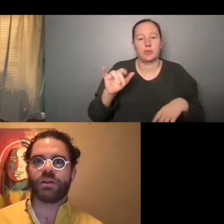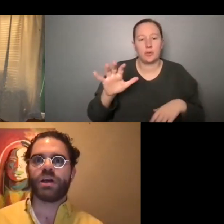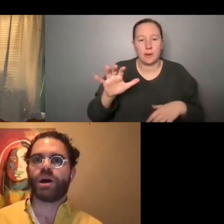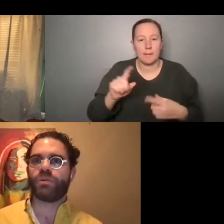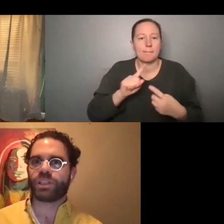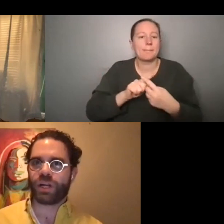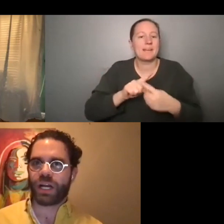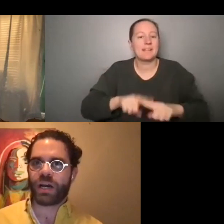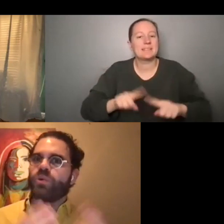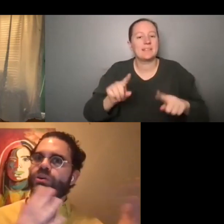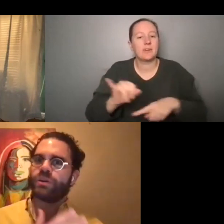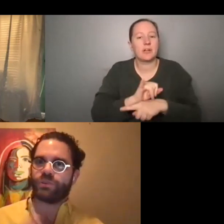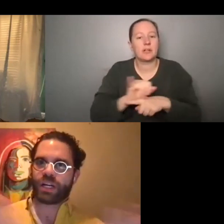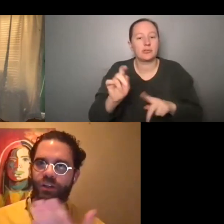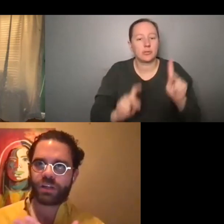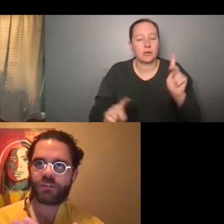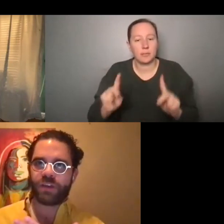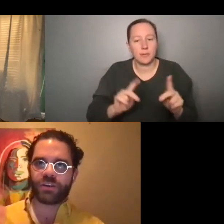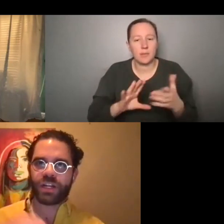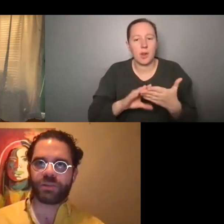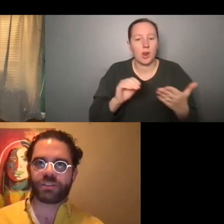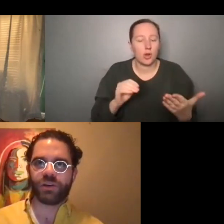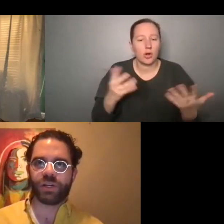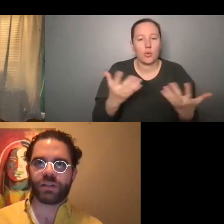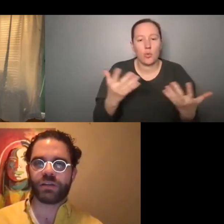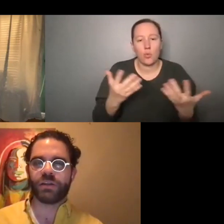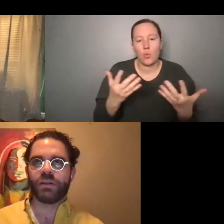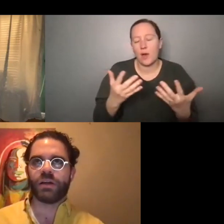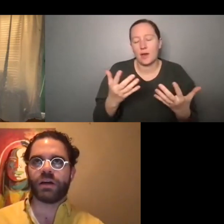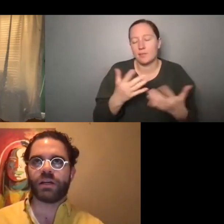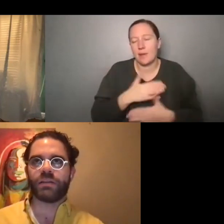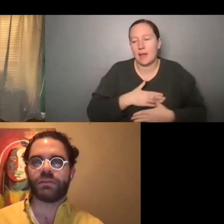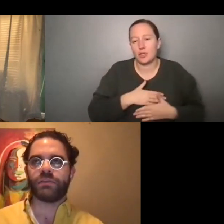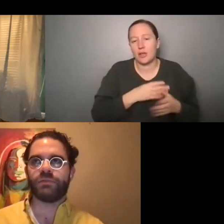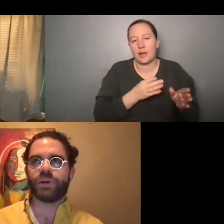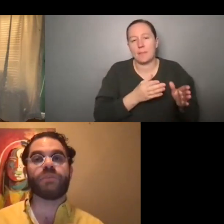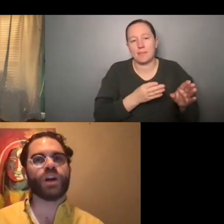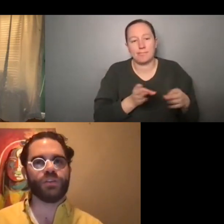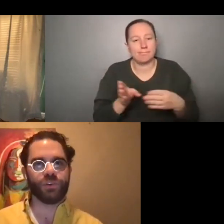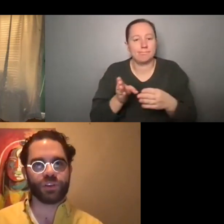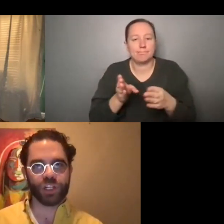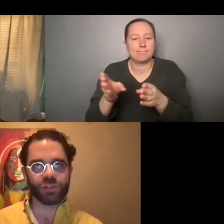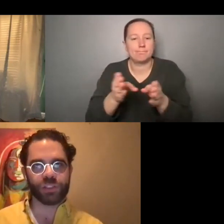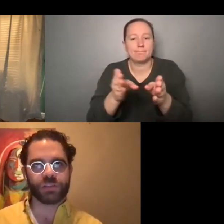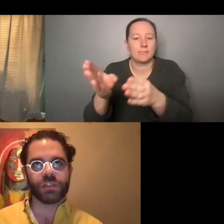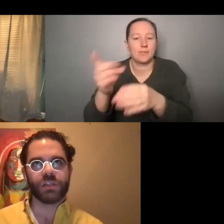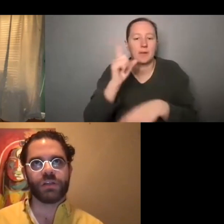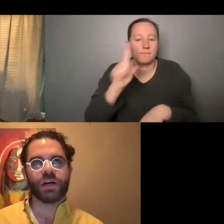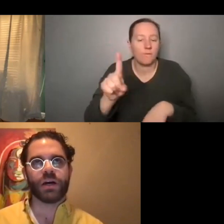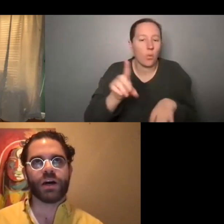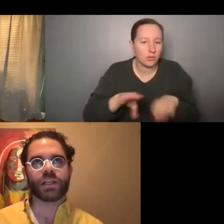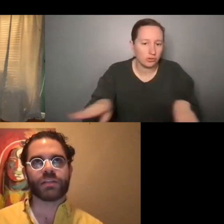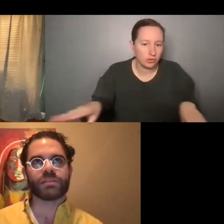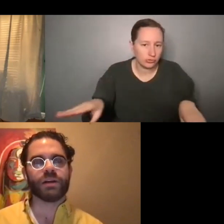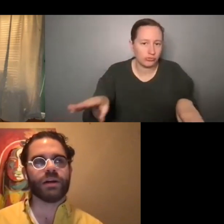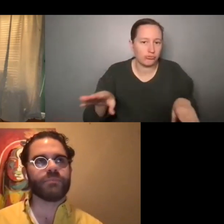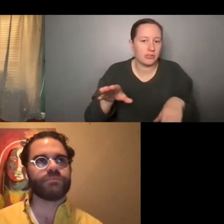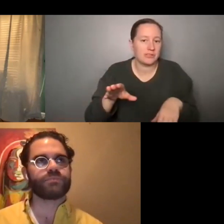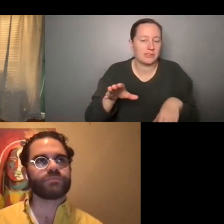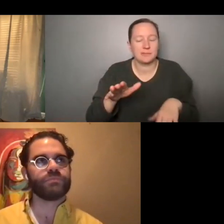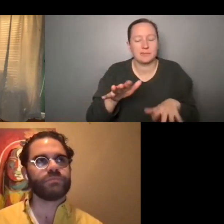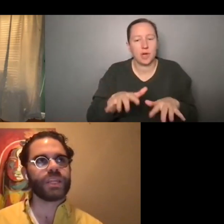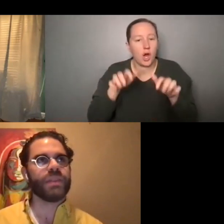learn about what's going on, where the direction of entertainment is going, uh, in regard for children, uh, audience.